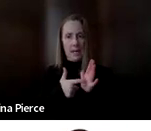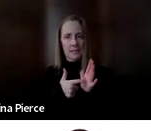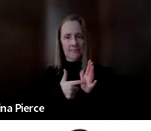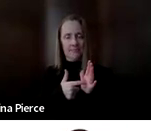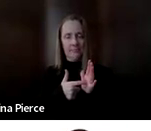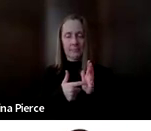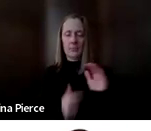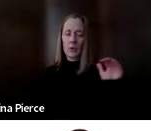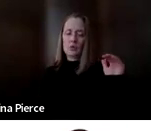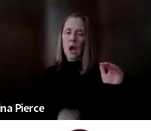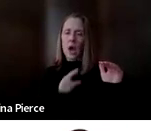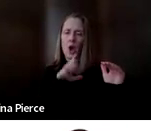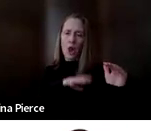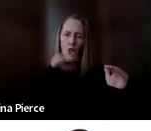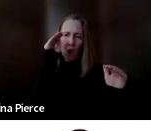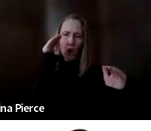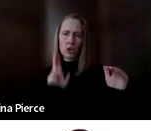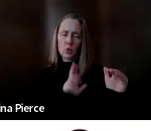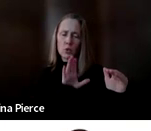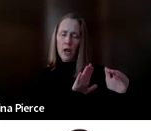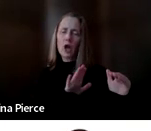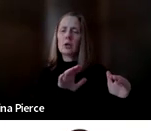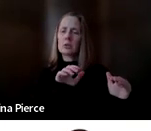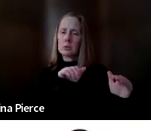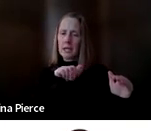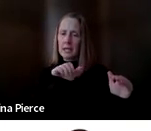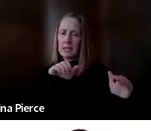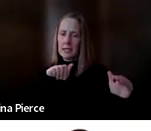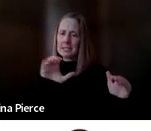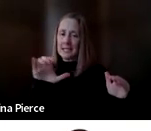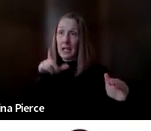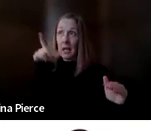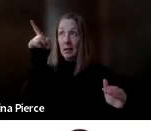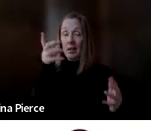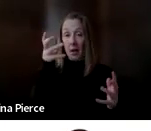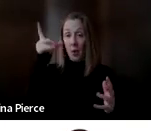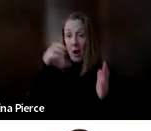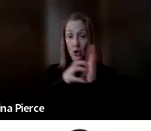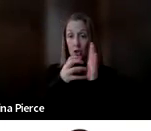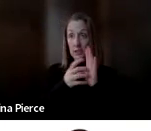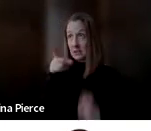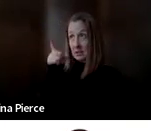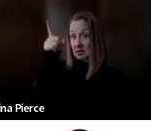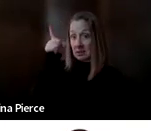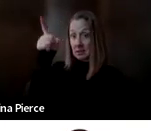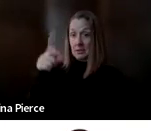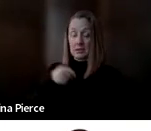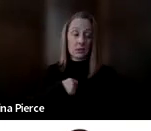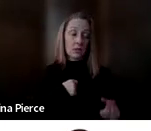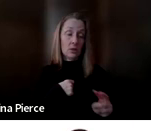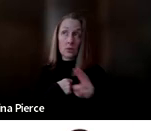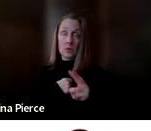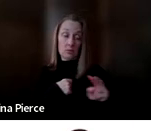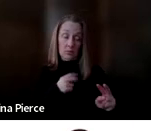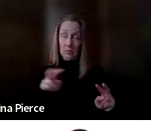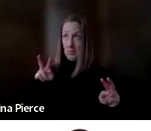you know, if there's a child who's learning to use their high-tech AAC system, they're pointing to a box of cookies up on the shelf. You see the box of cookies. They see